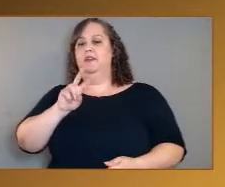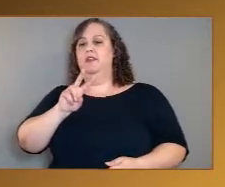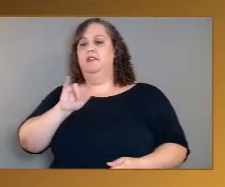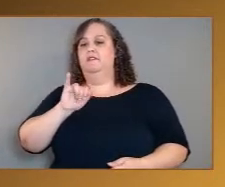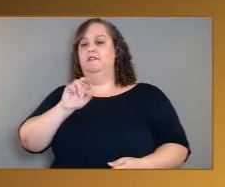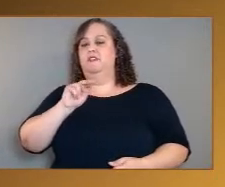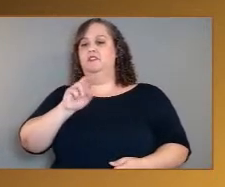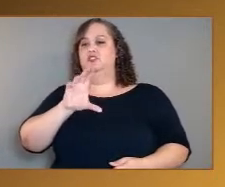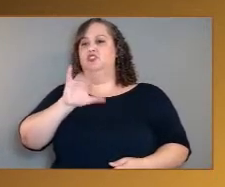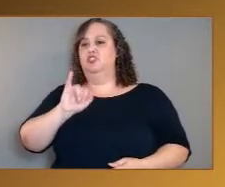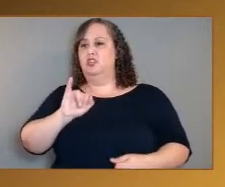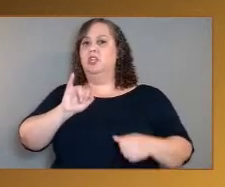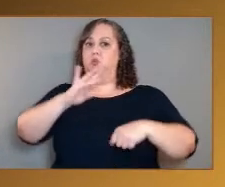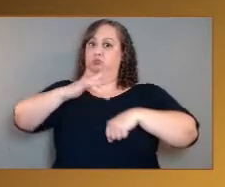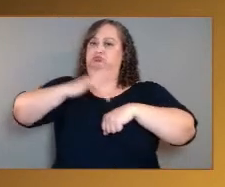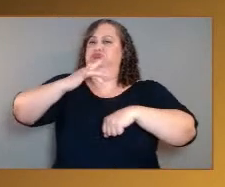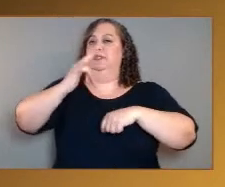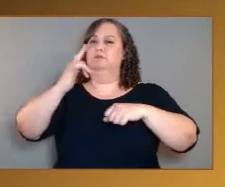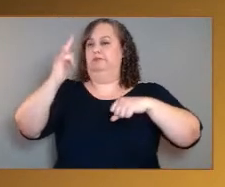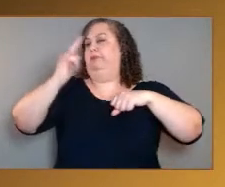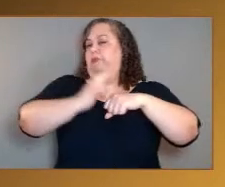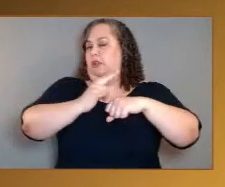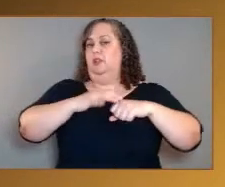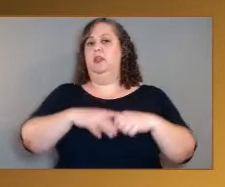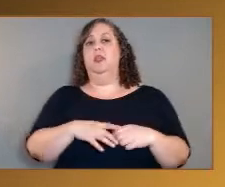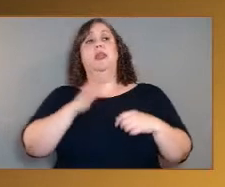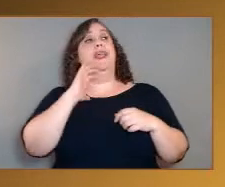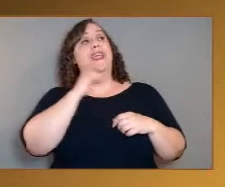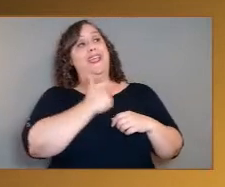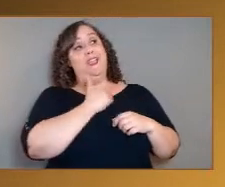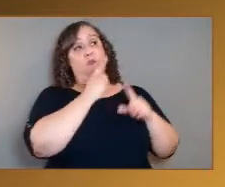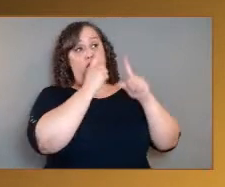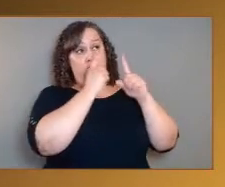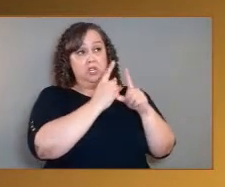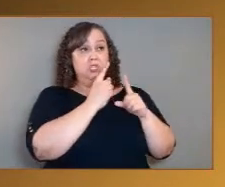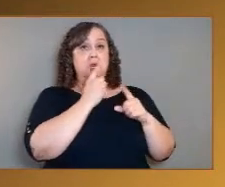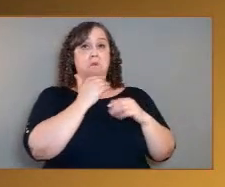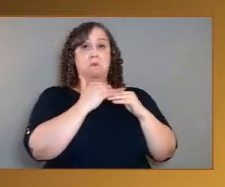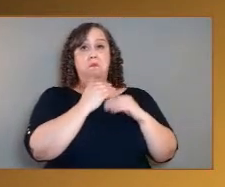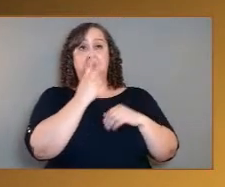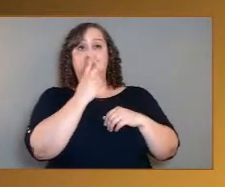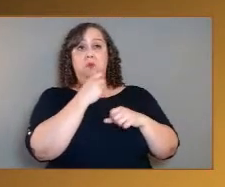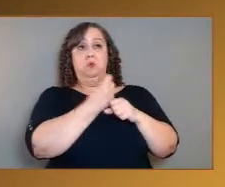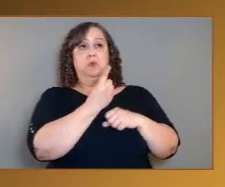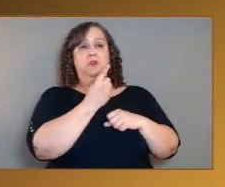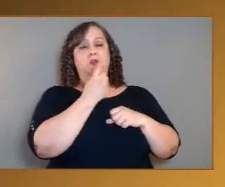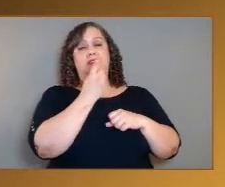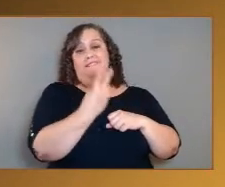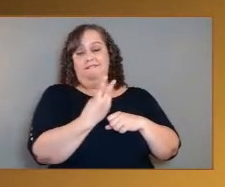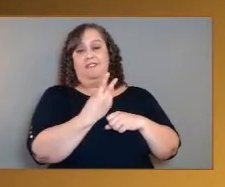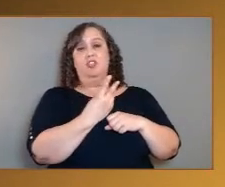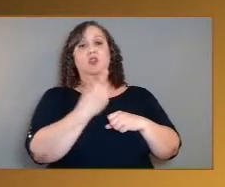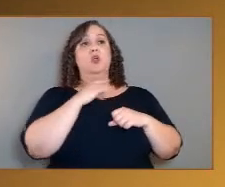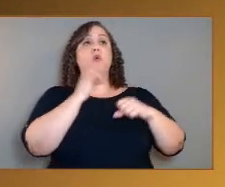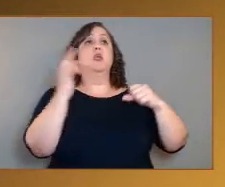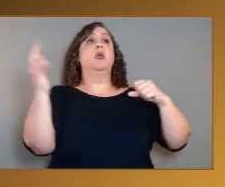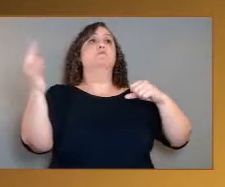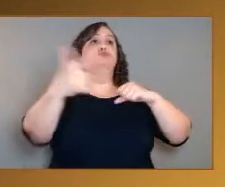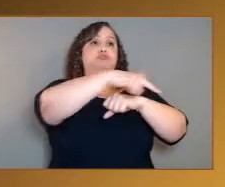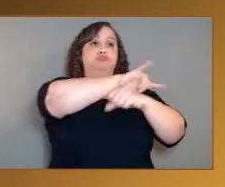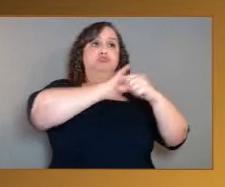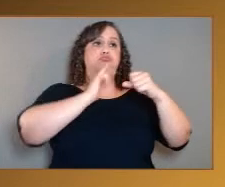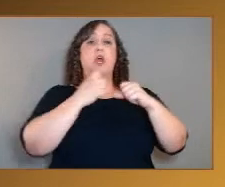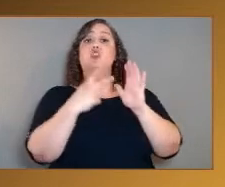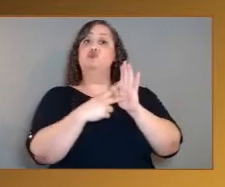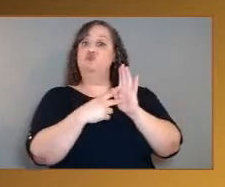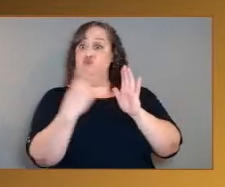Well, our mission is a little over two and a half years. We actually launch and fly by Venus twice to collect special atmospheric remote sensing